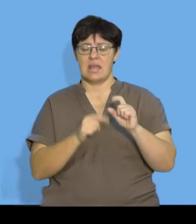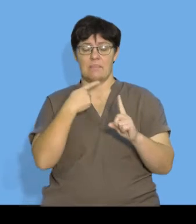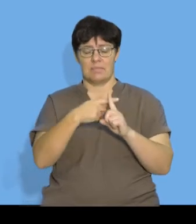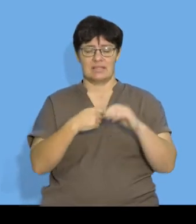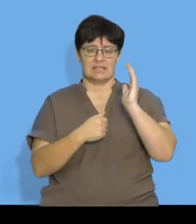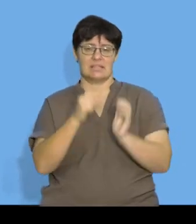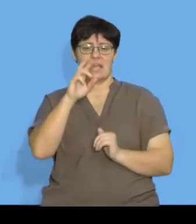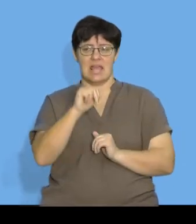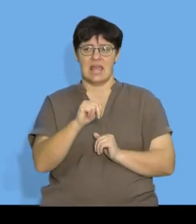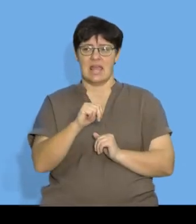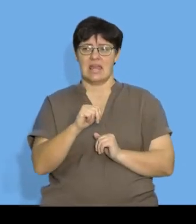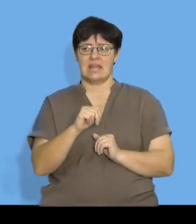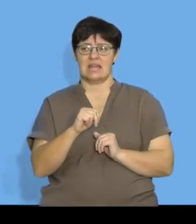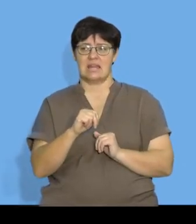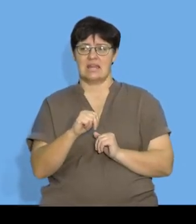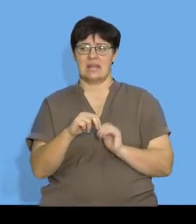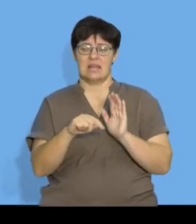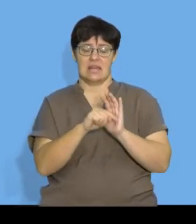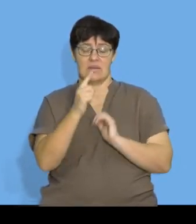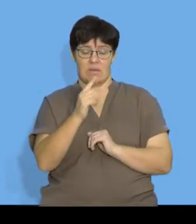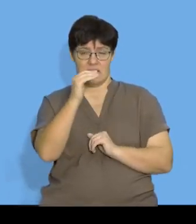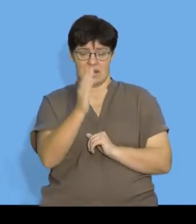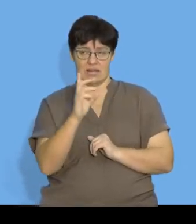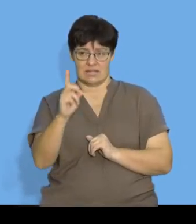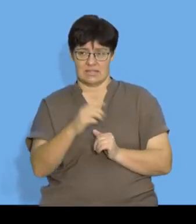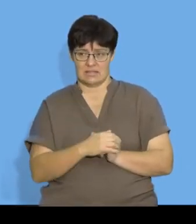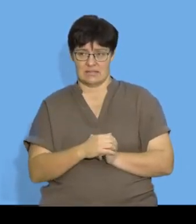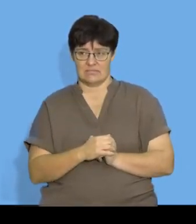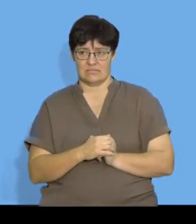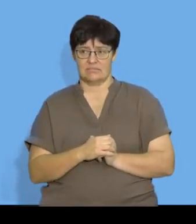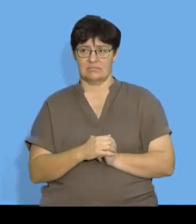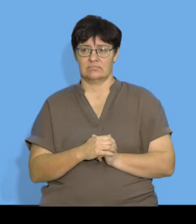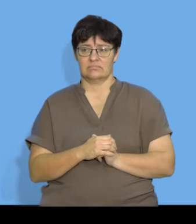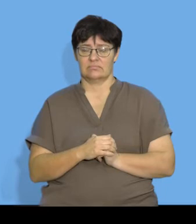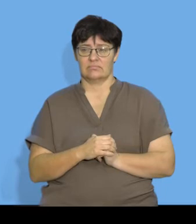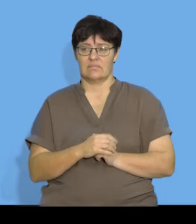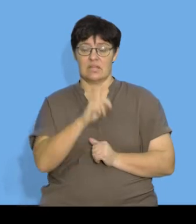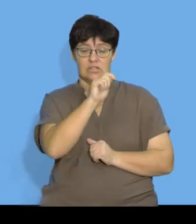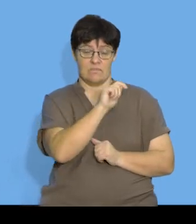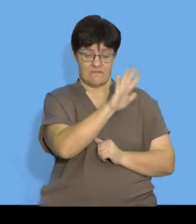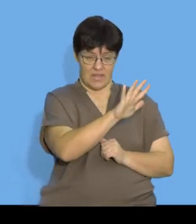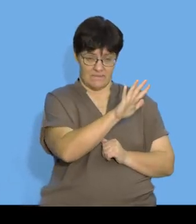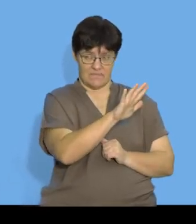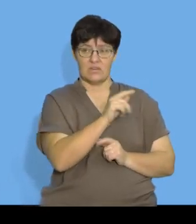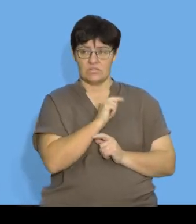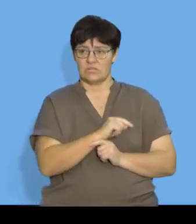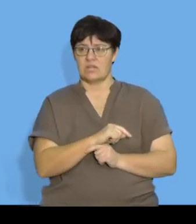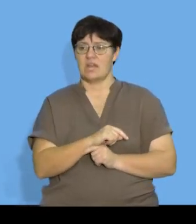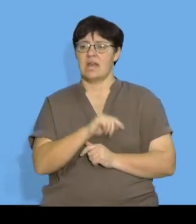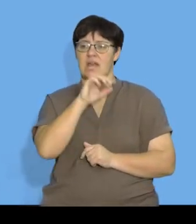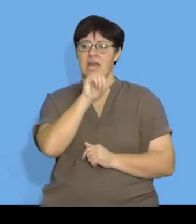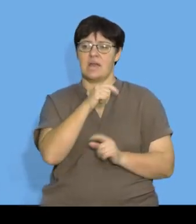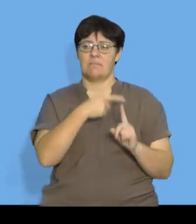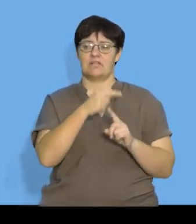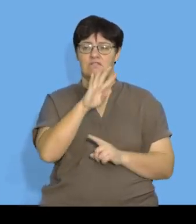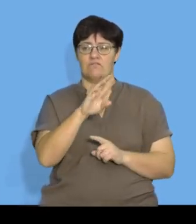the term number minus 1 D so I've replaced term 5 with A plus 4 D and I'm going to